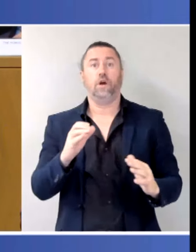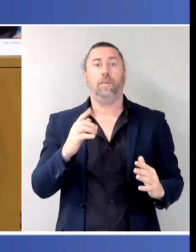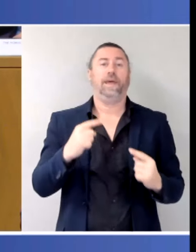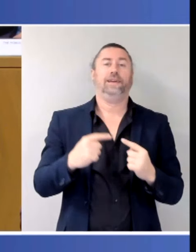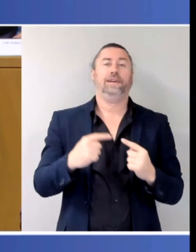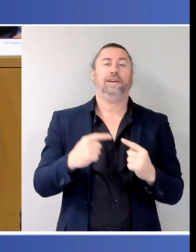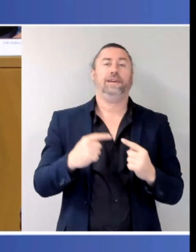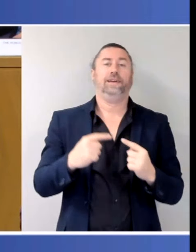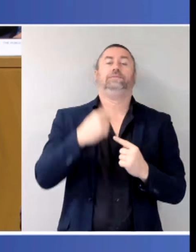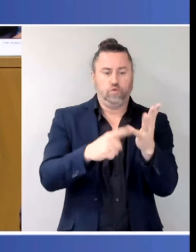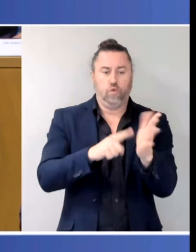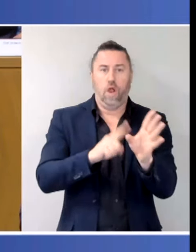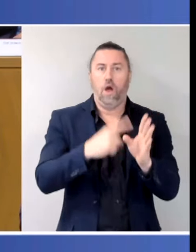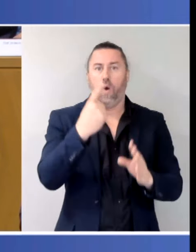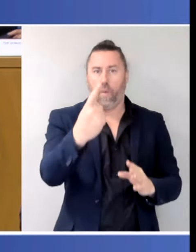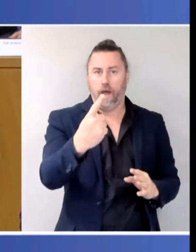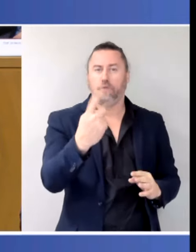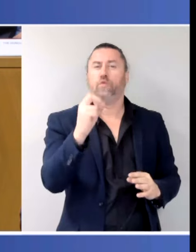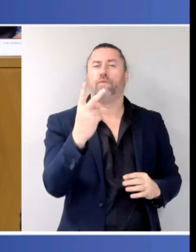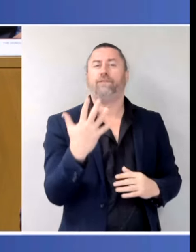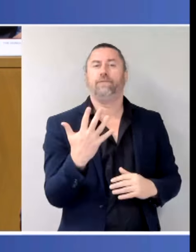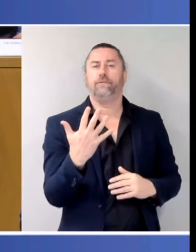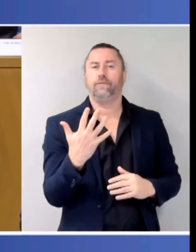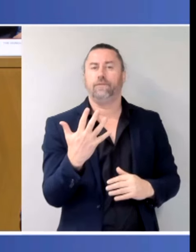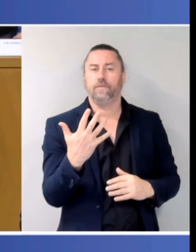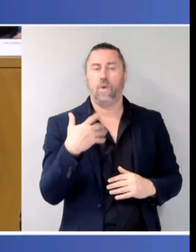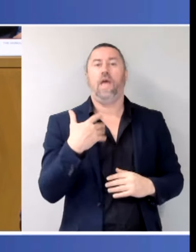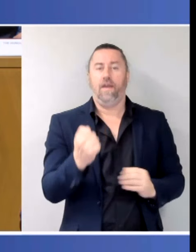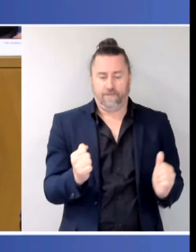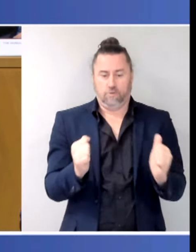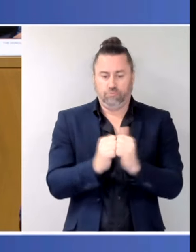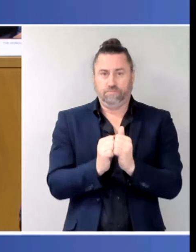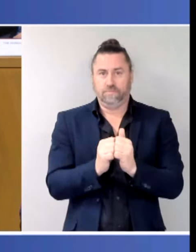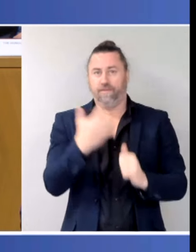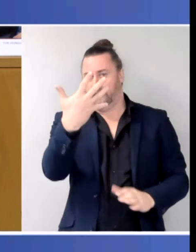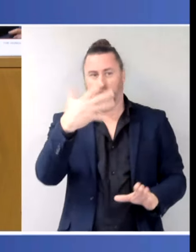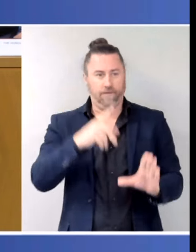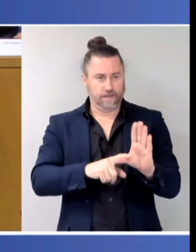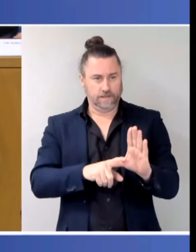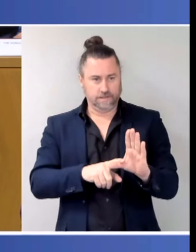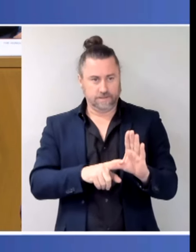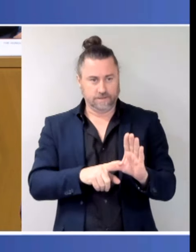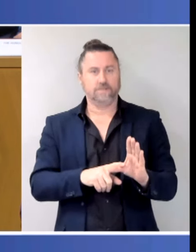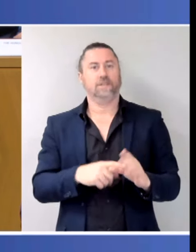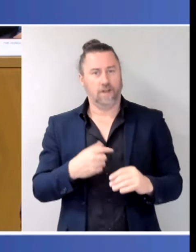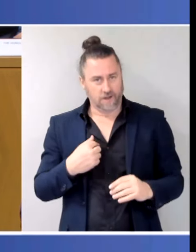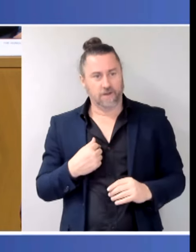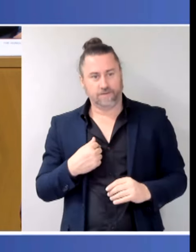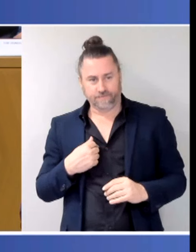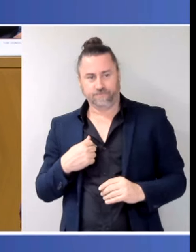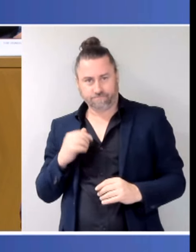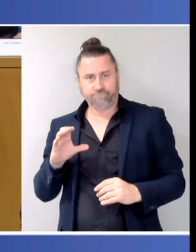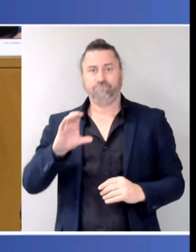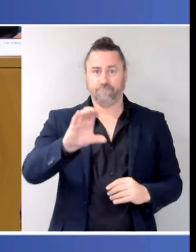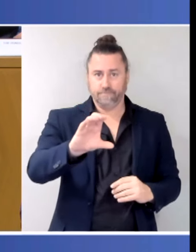two five-year agreements. So from – we'll be putting the new commitments into